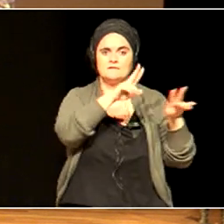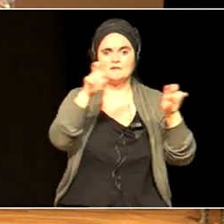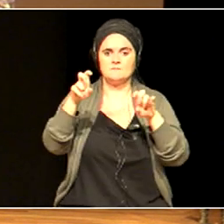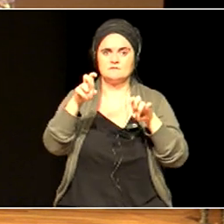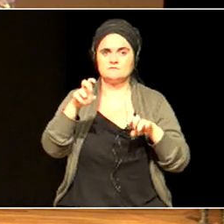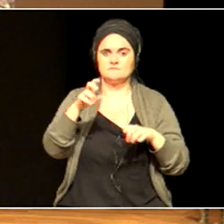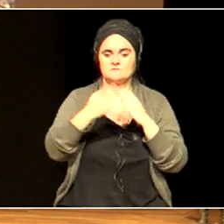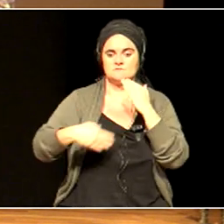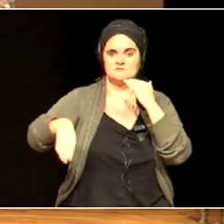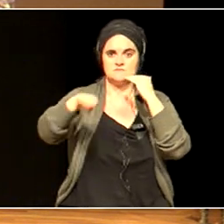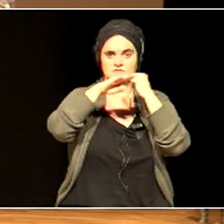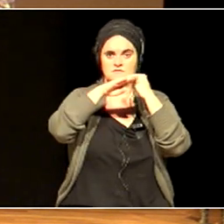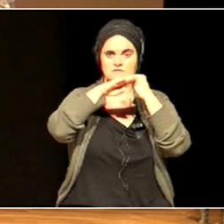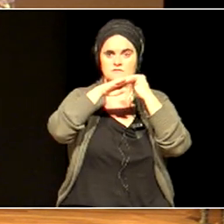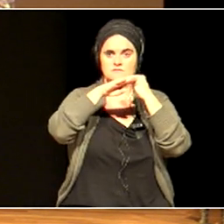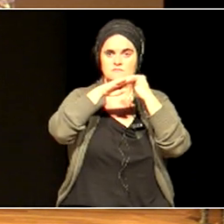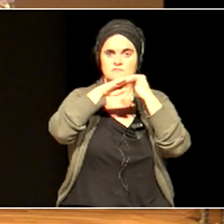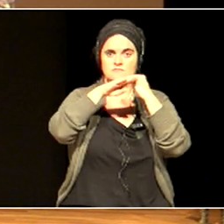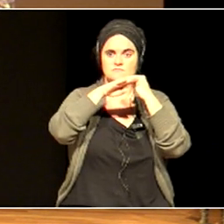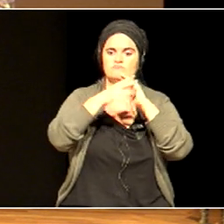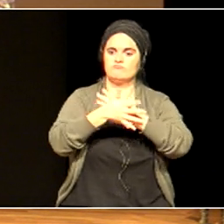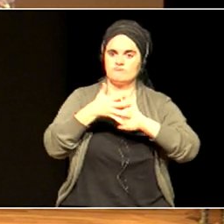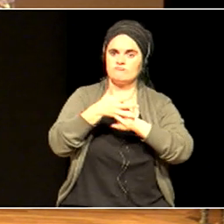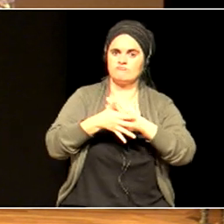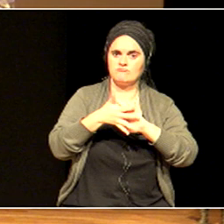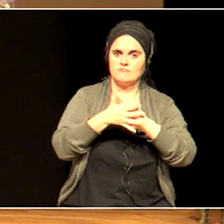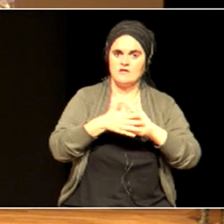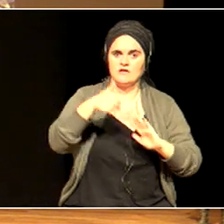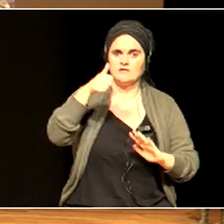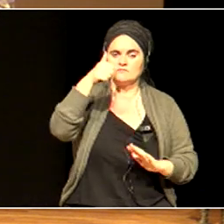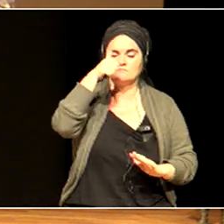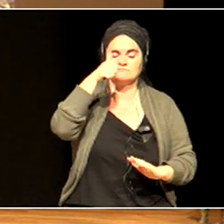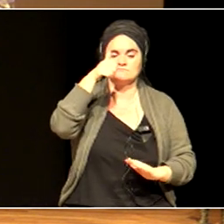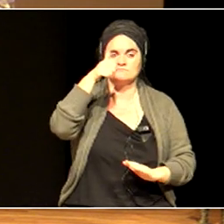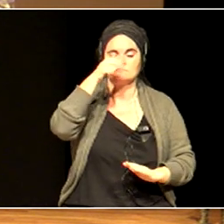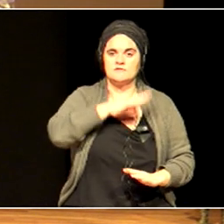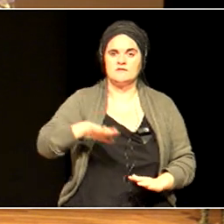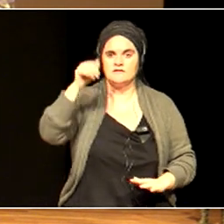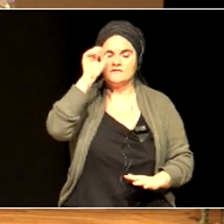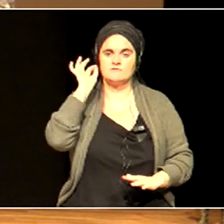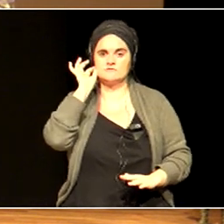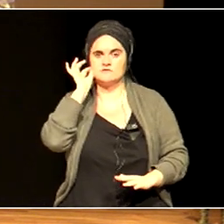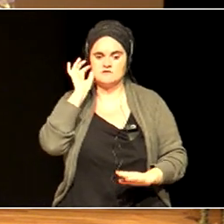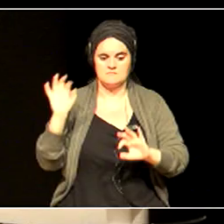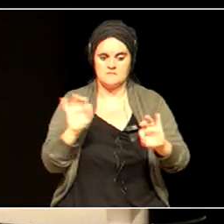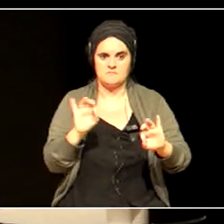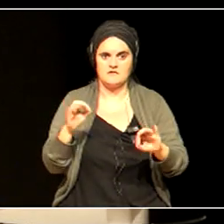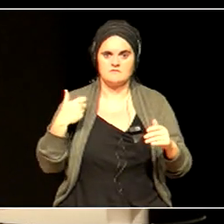when they leave school. If it's still necessary to have a strike on International Women's Day, they know how to